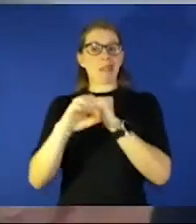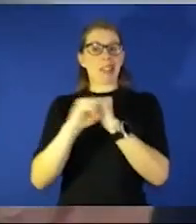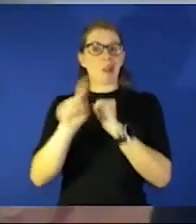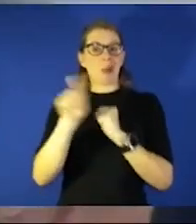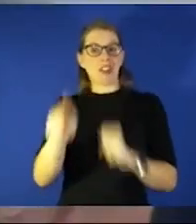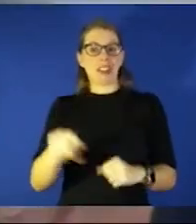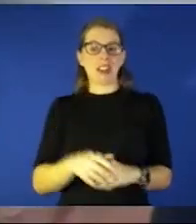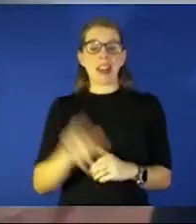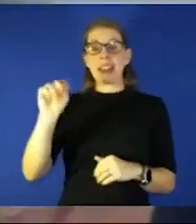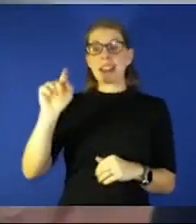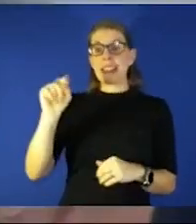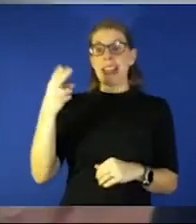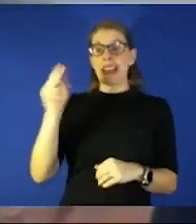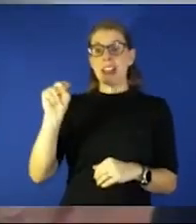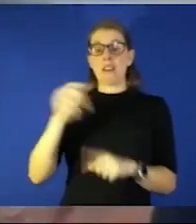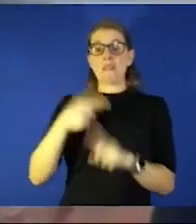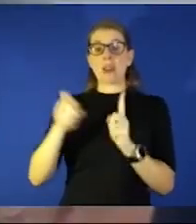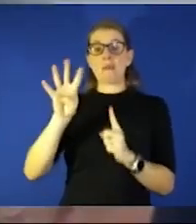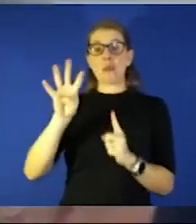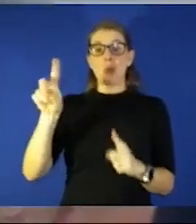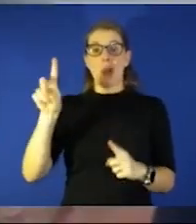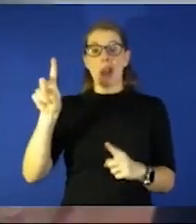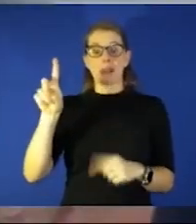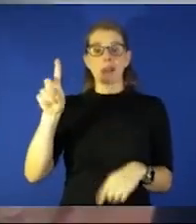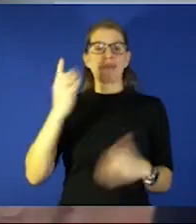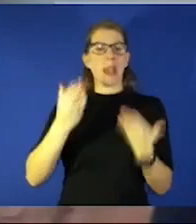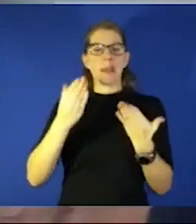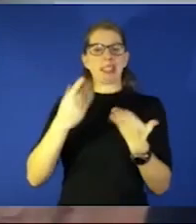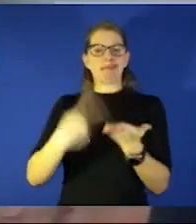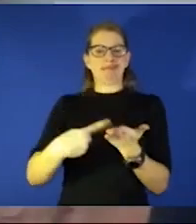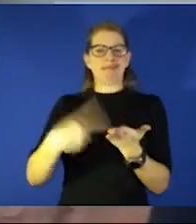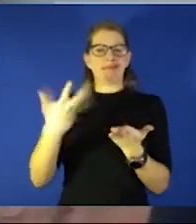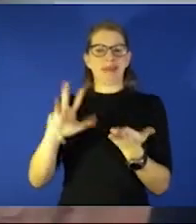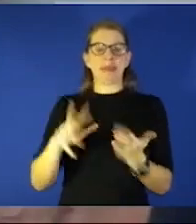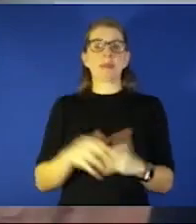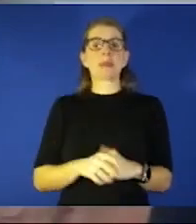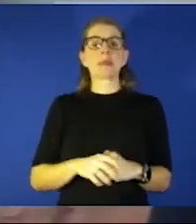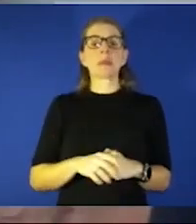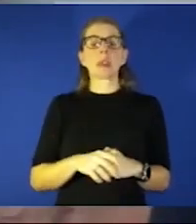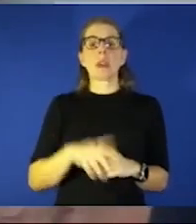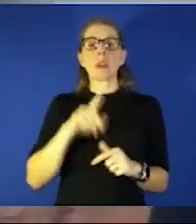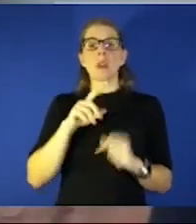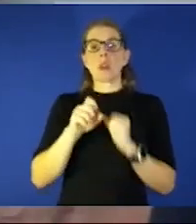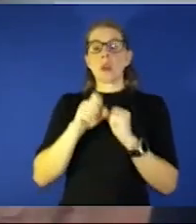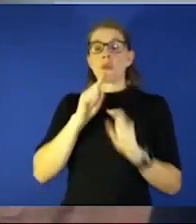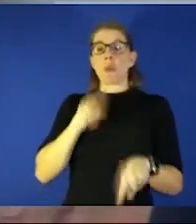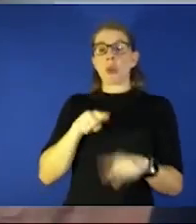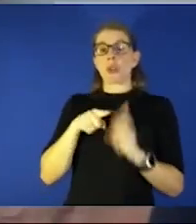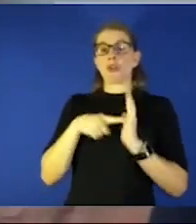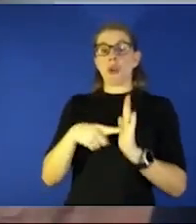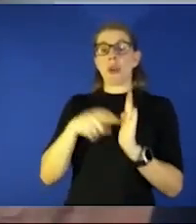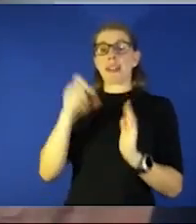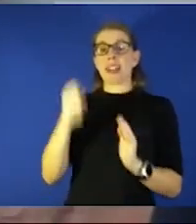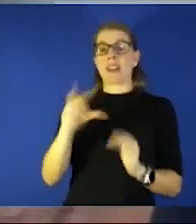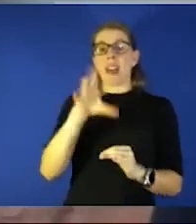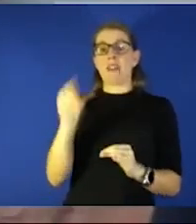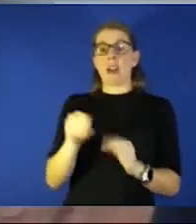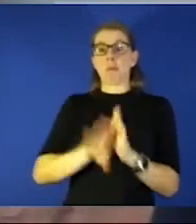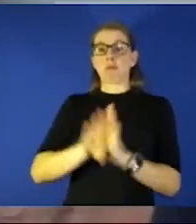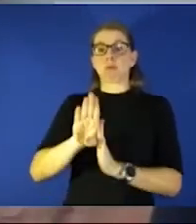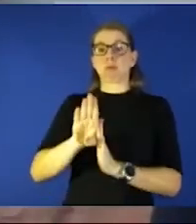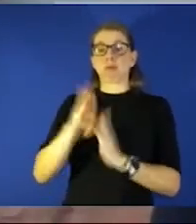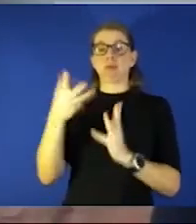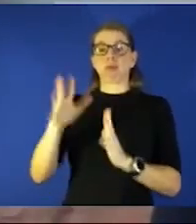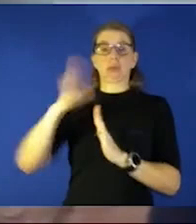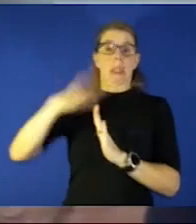uh Nathan from 41 asking and you may have touched on this a bit but reports indicate the Omicron surge in South Africa has already peaked Dr.